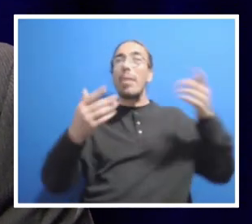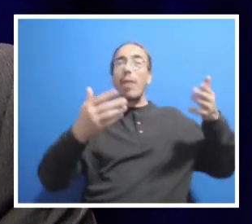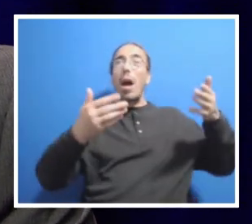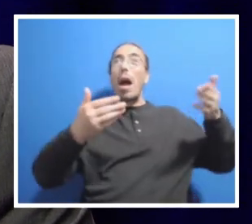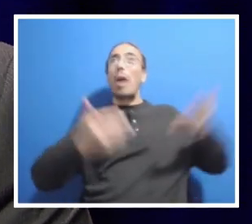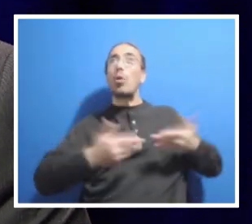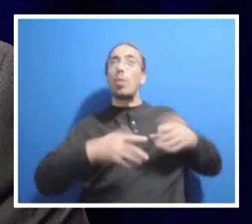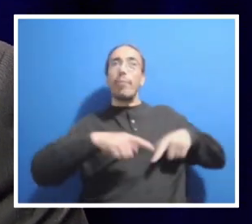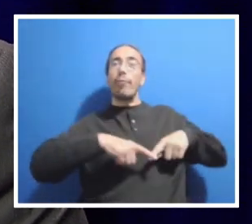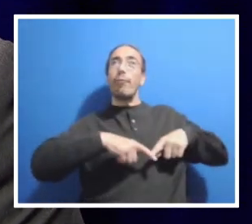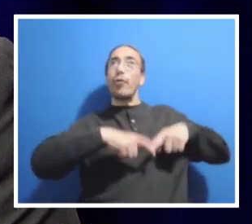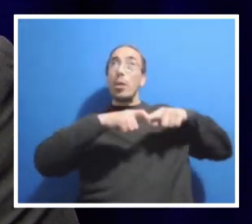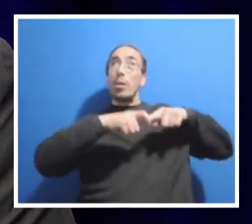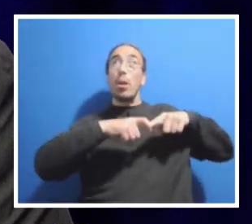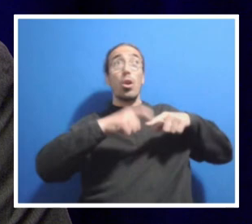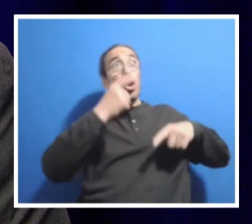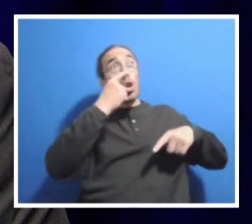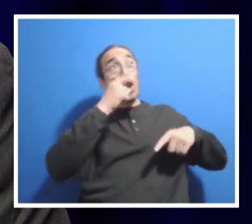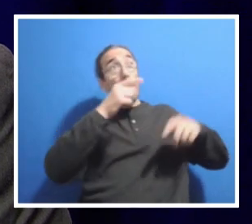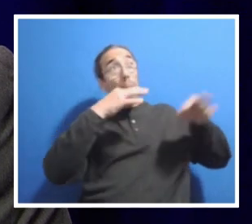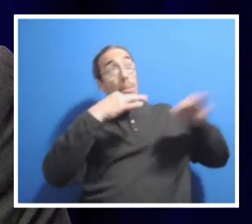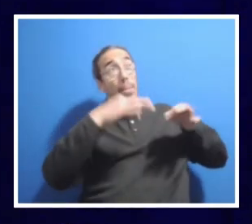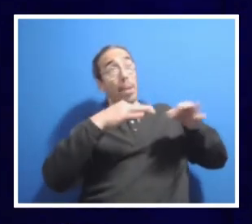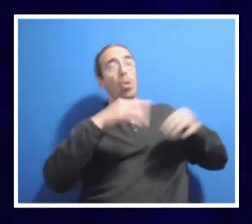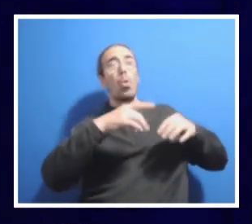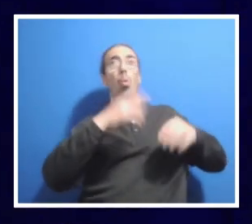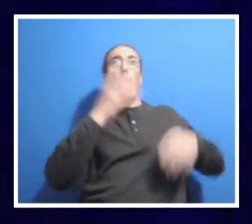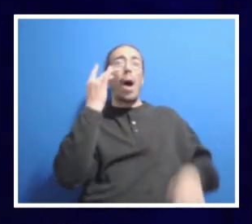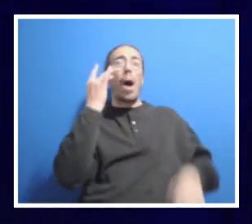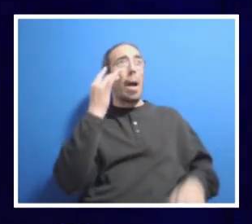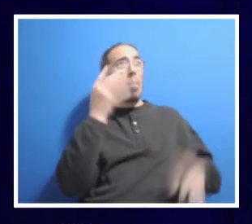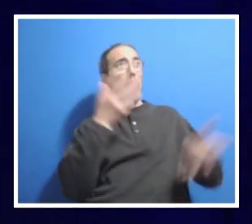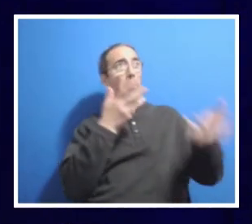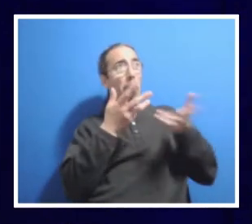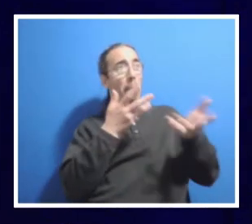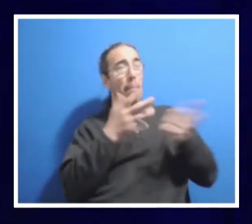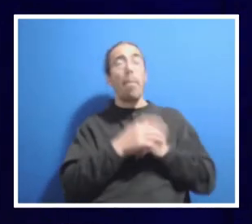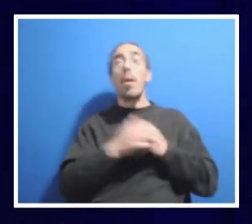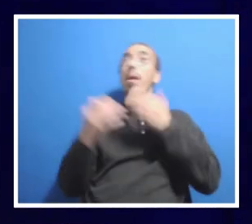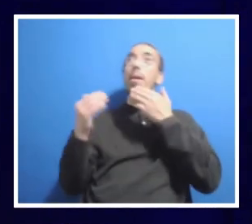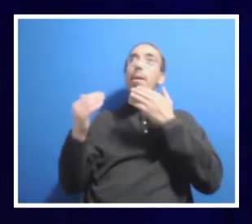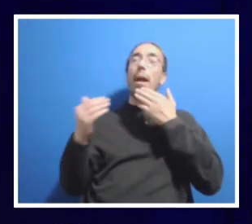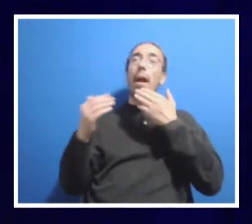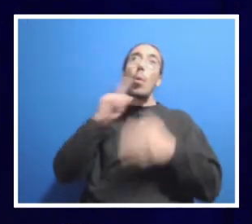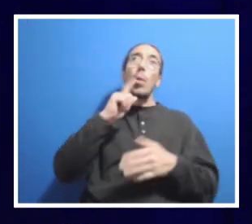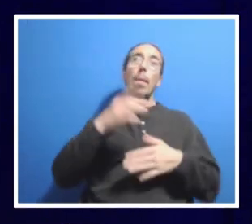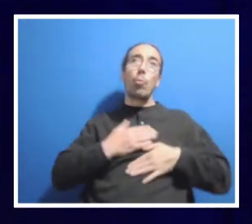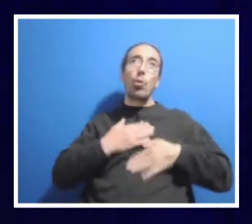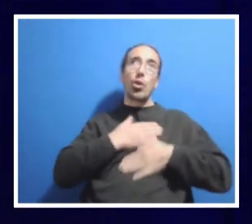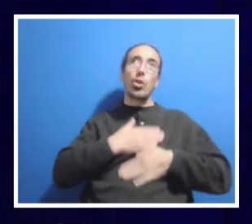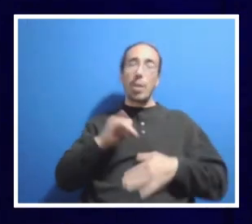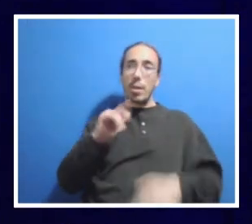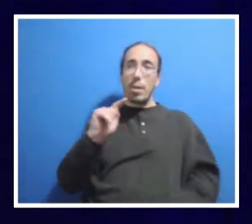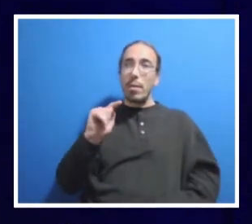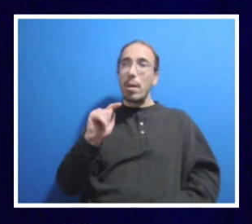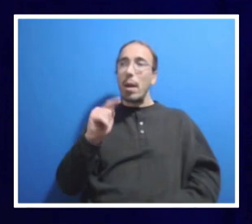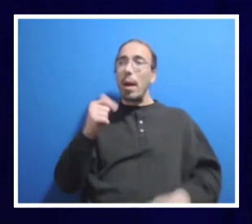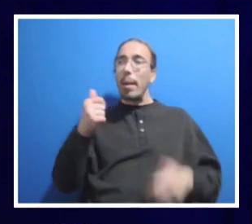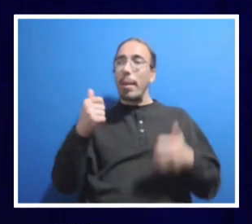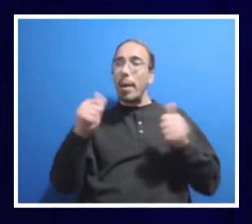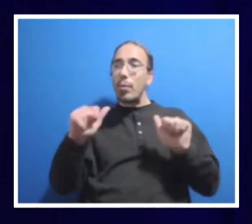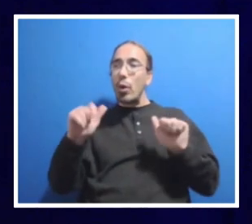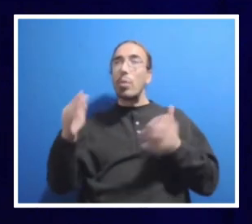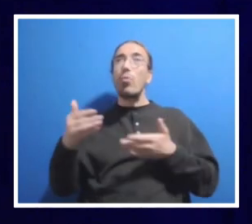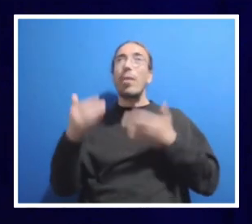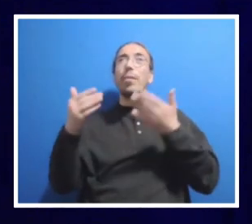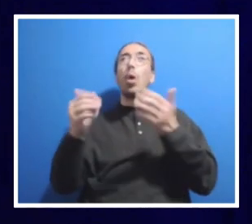Can you tell us a little bit about the reasoning behind those moves? Thank you very much. I really appreciate it. And I've tried to address this with people